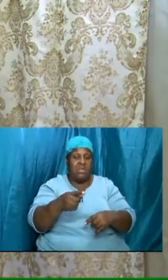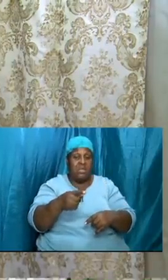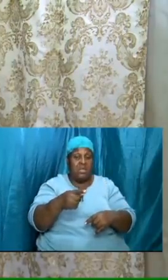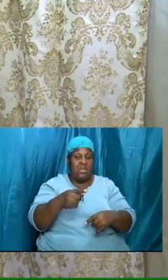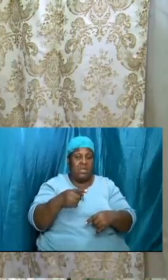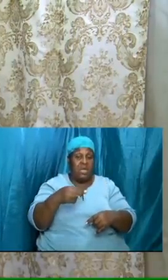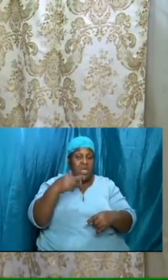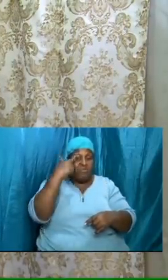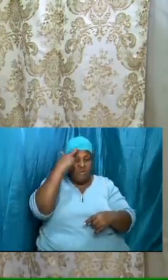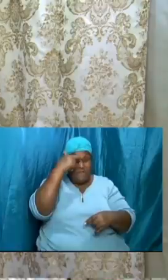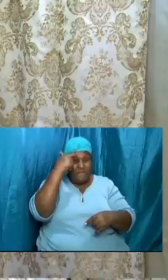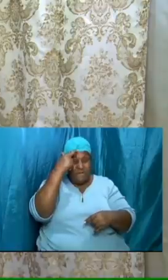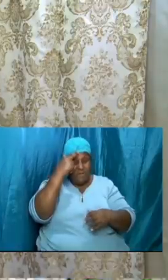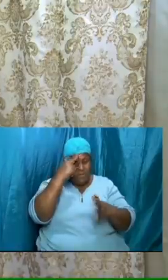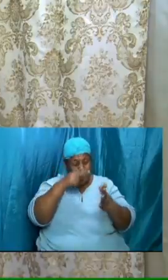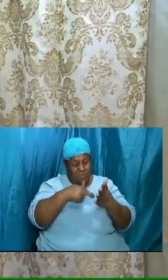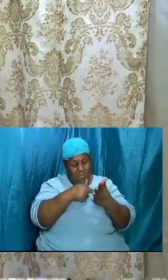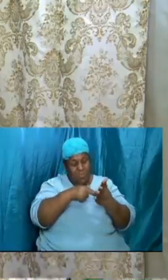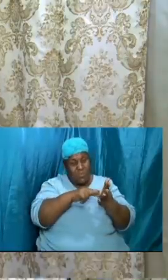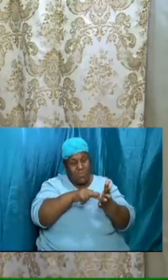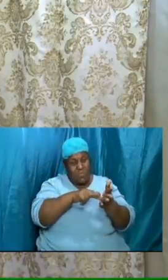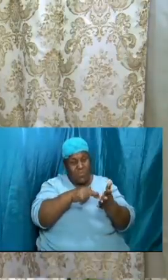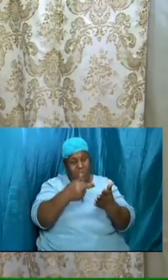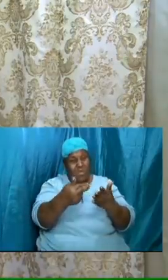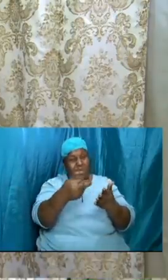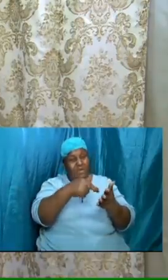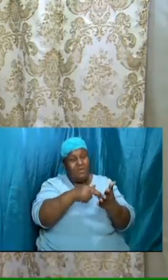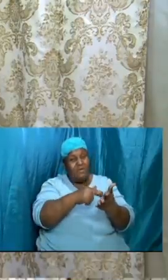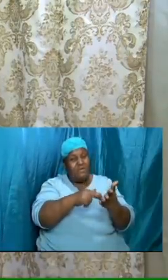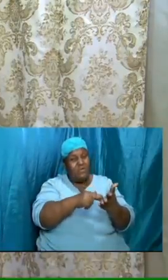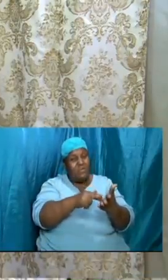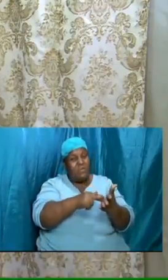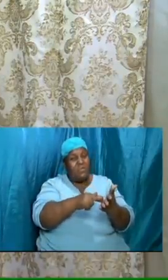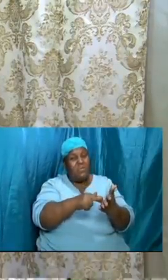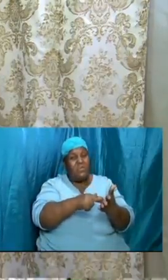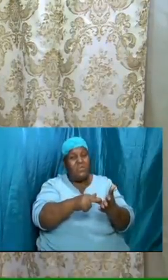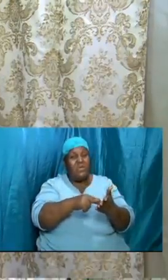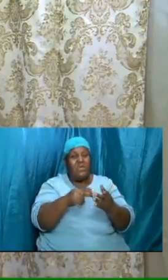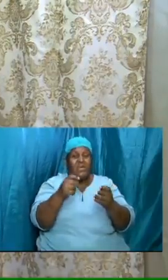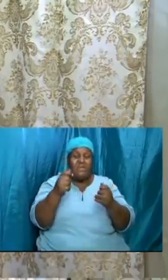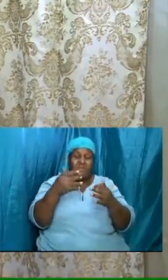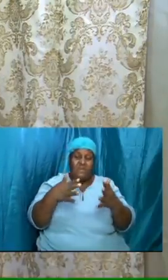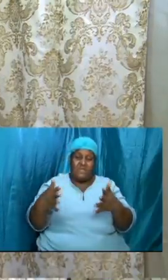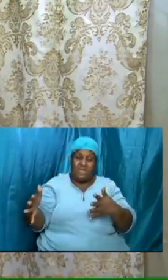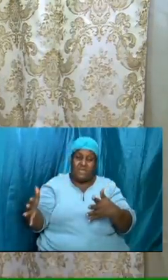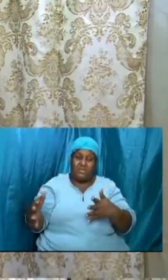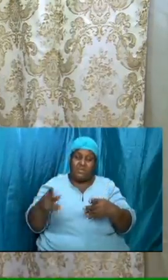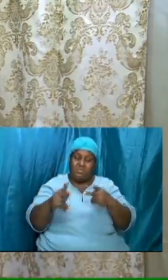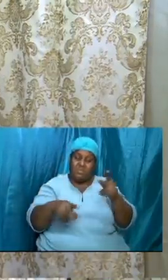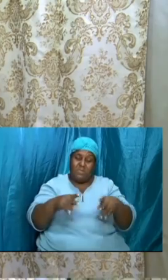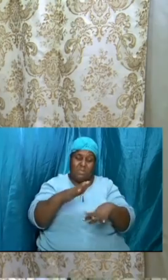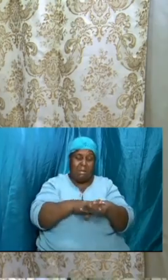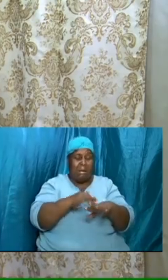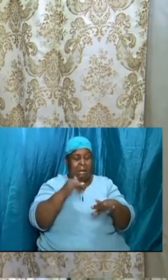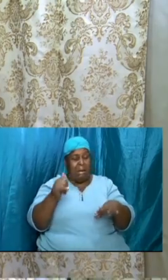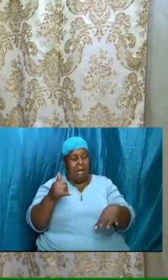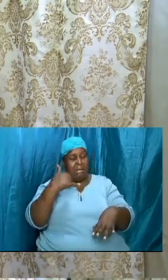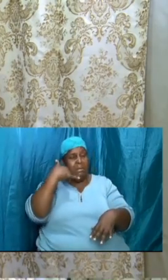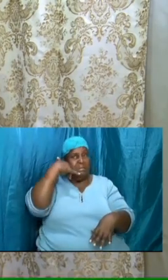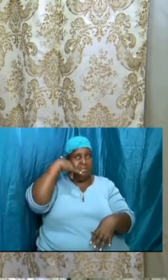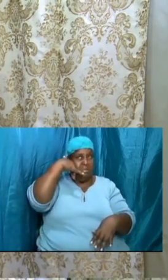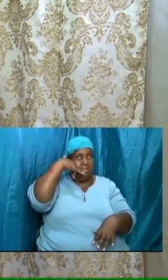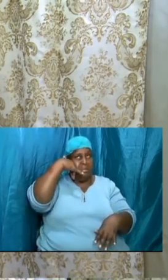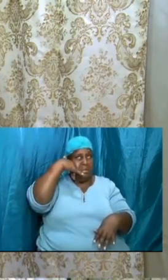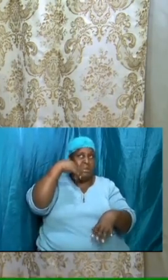that folks have been constantly calling and bombarding the phone and nothing is wrong bombard it send the